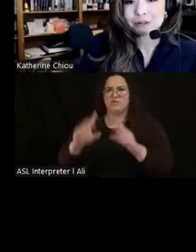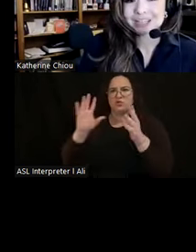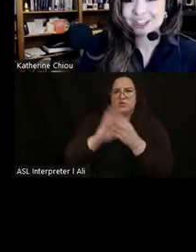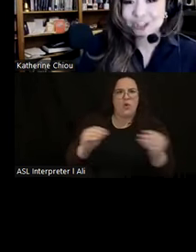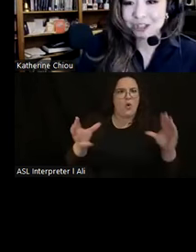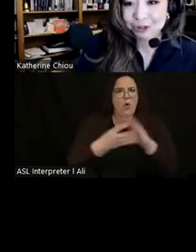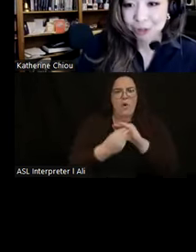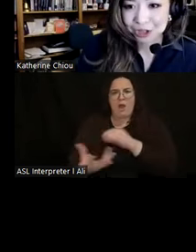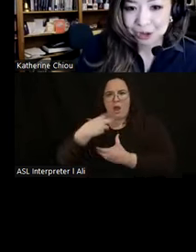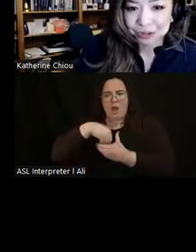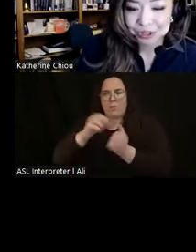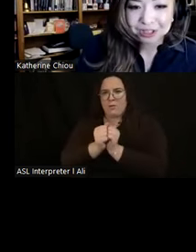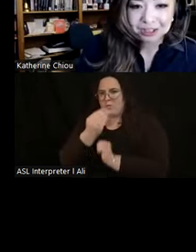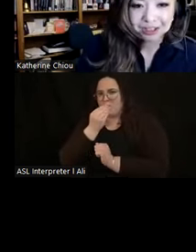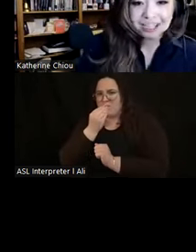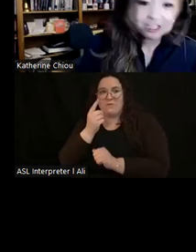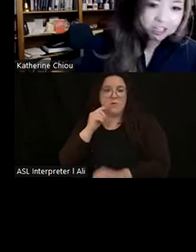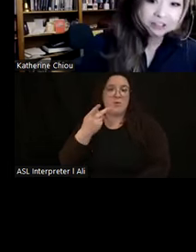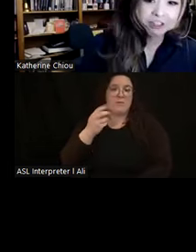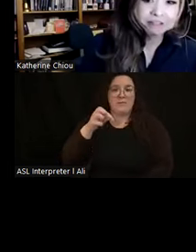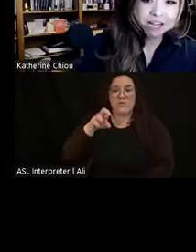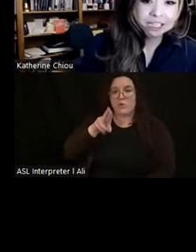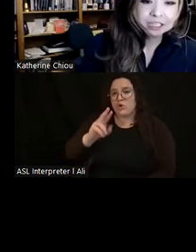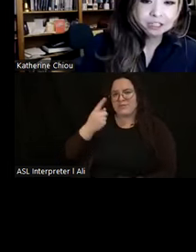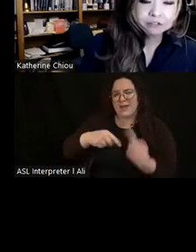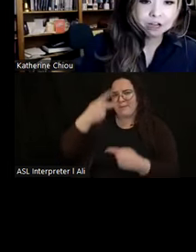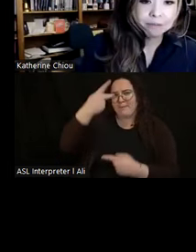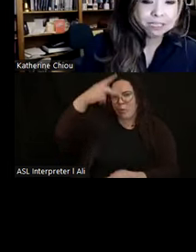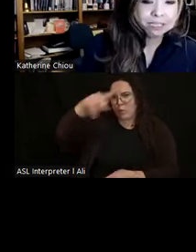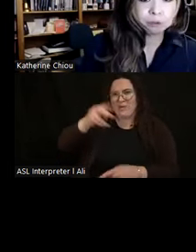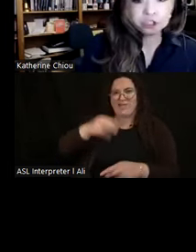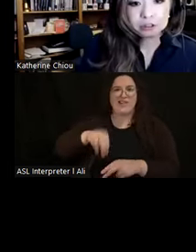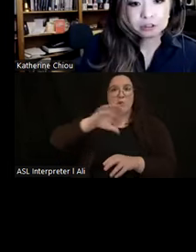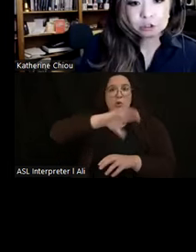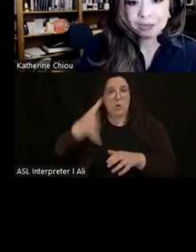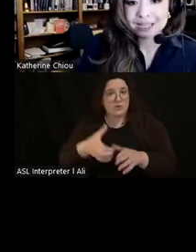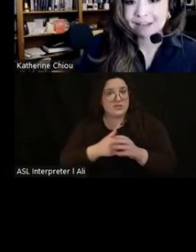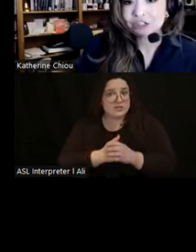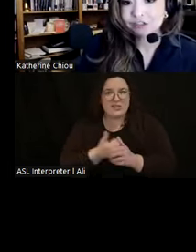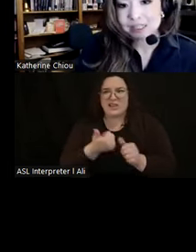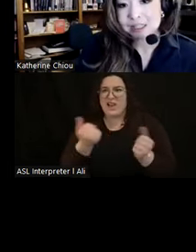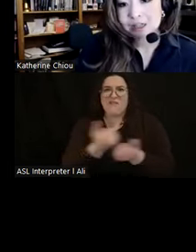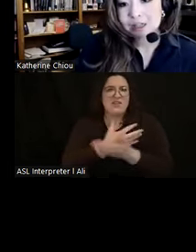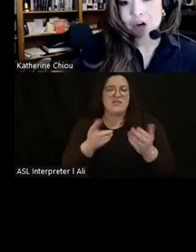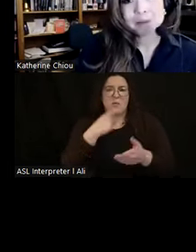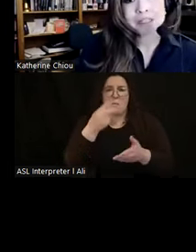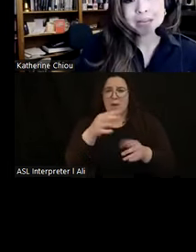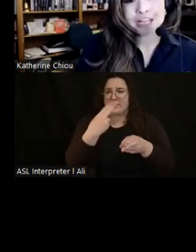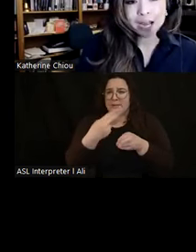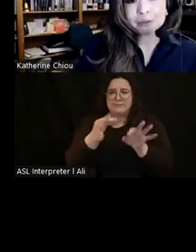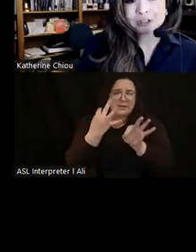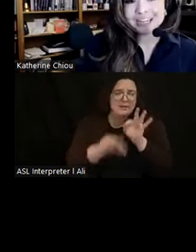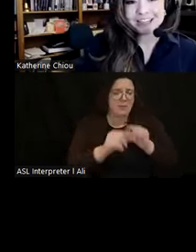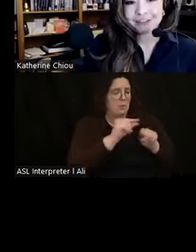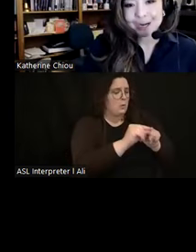of Peru's ancient north coast. Each culinary relic, from a simple kernel to a lavish feast, opens up